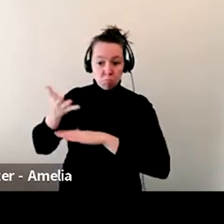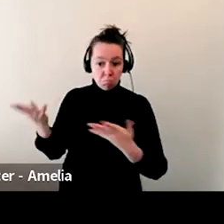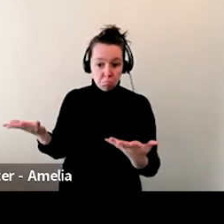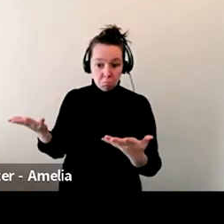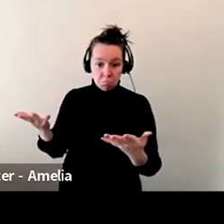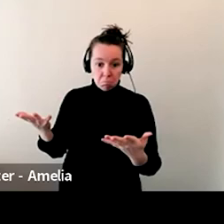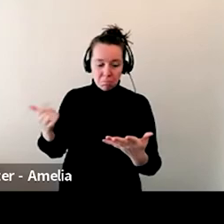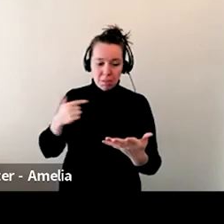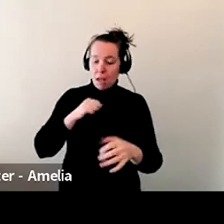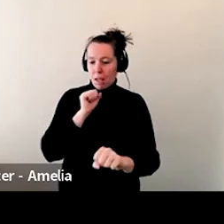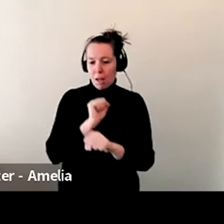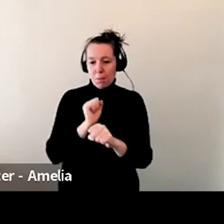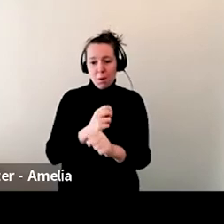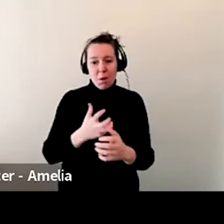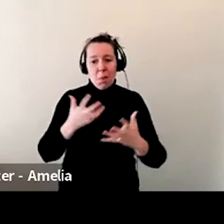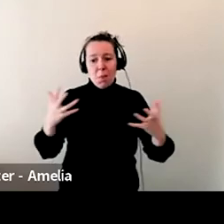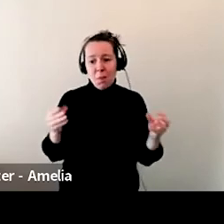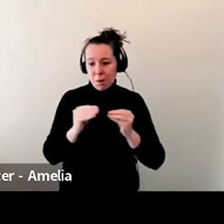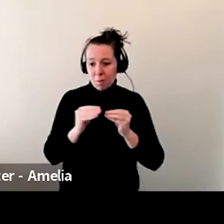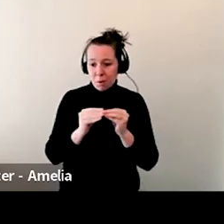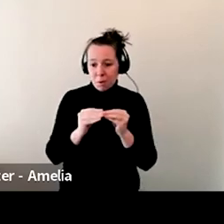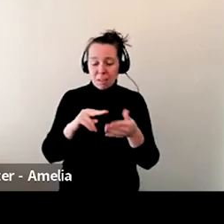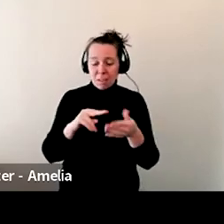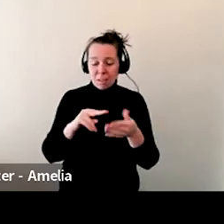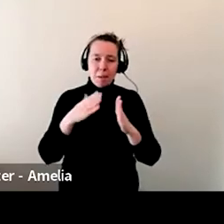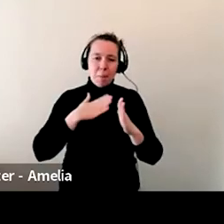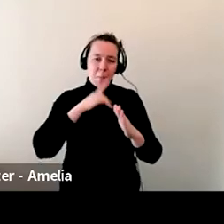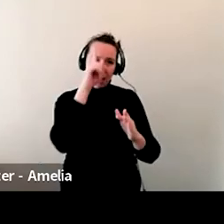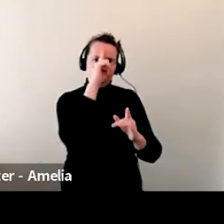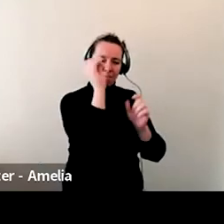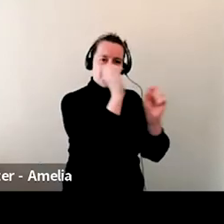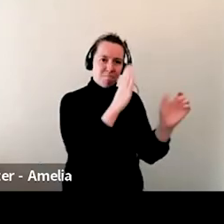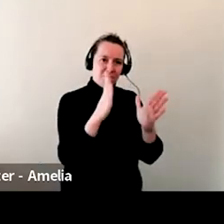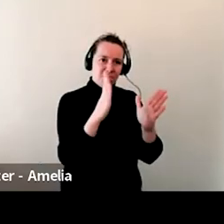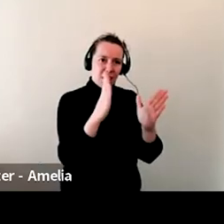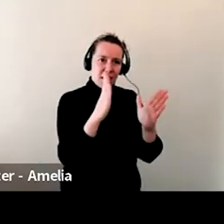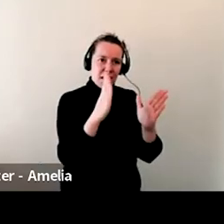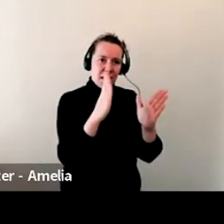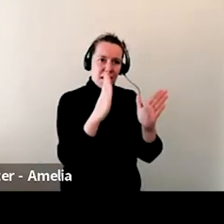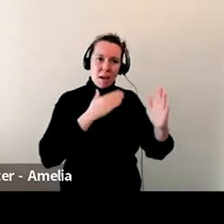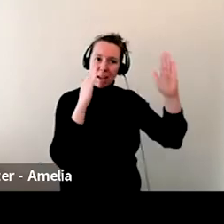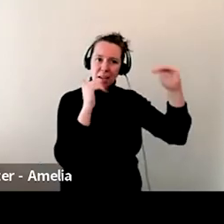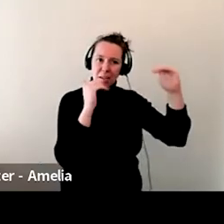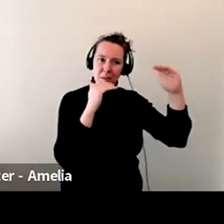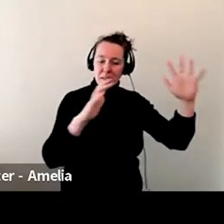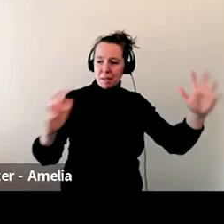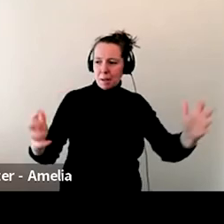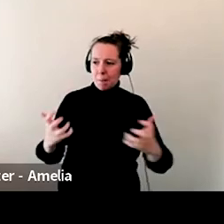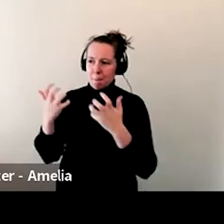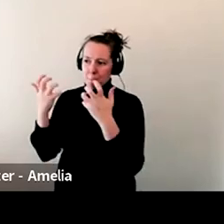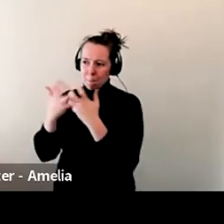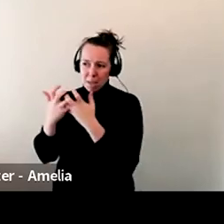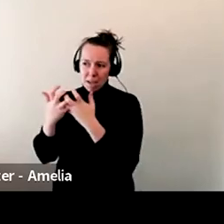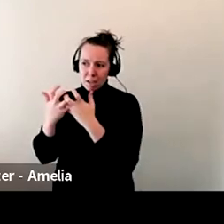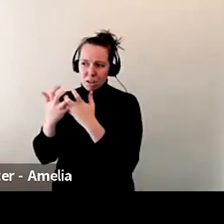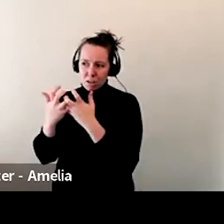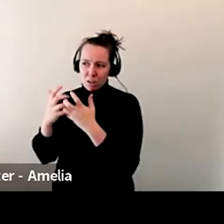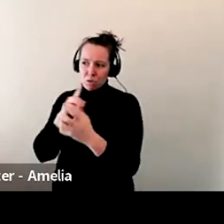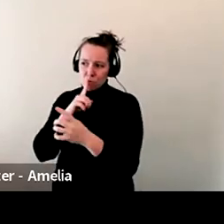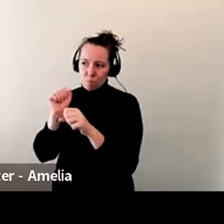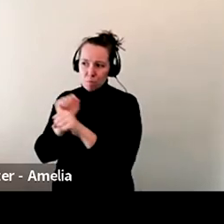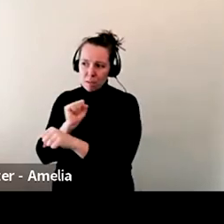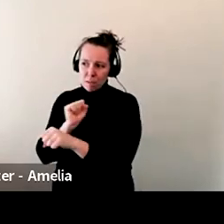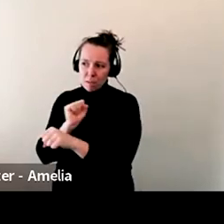work way more than I thought I would. So, um, it's actually, it's all like negative, like way, like